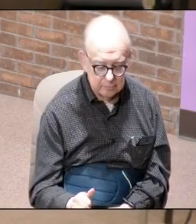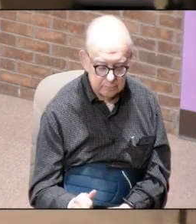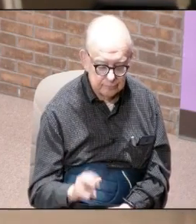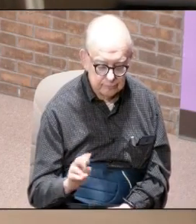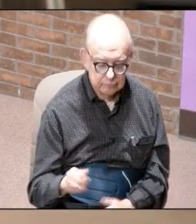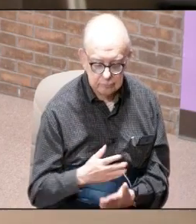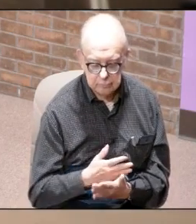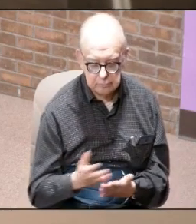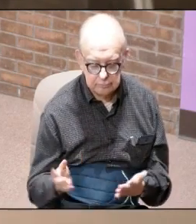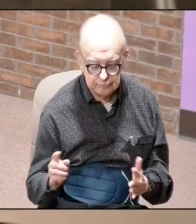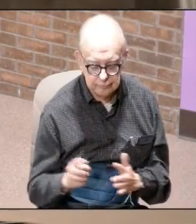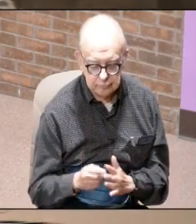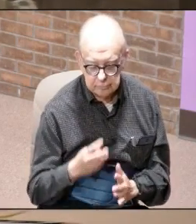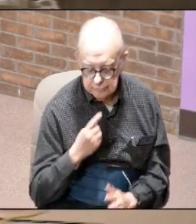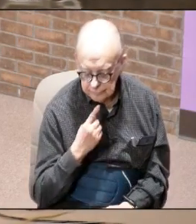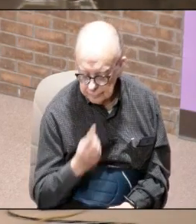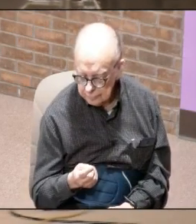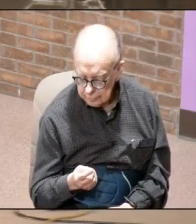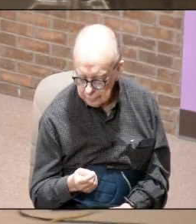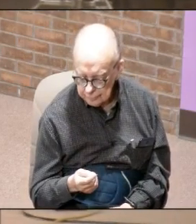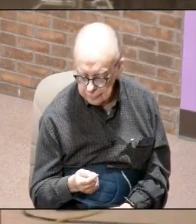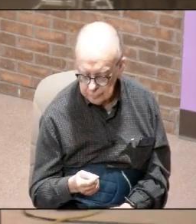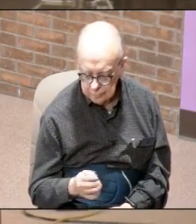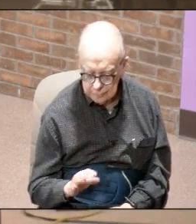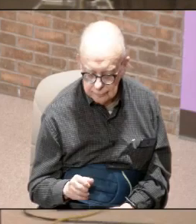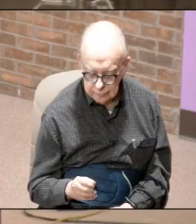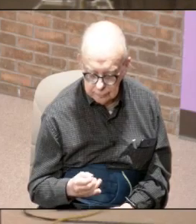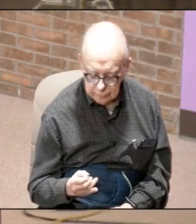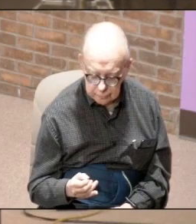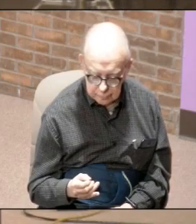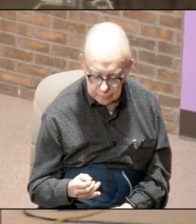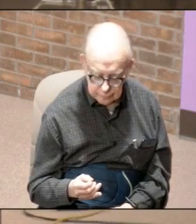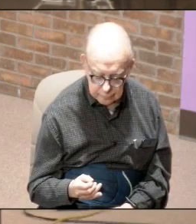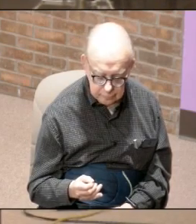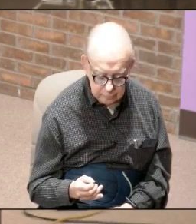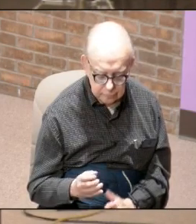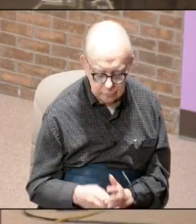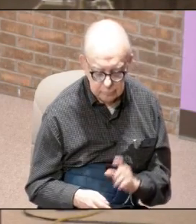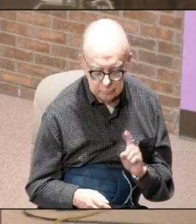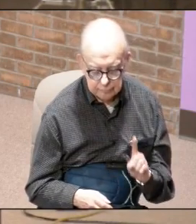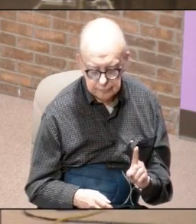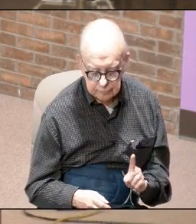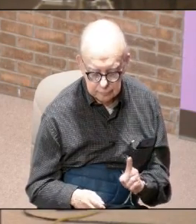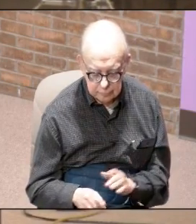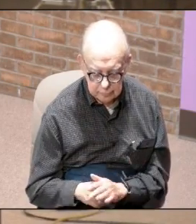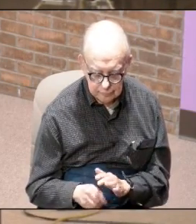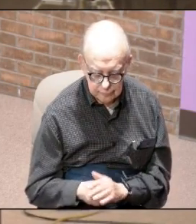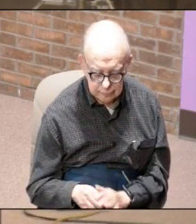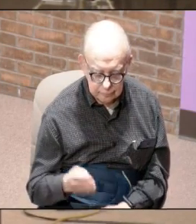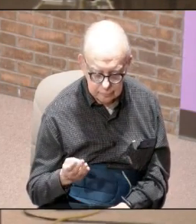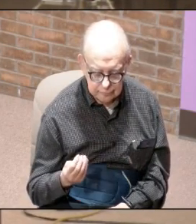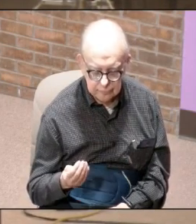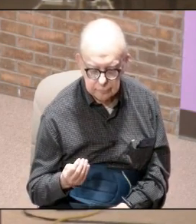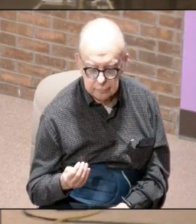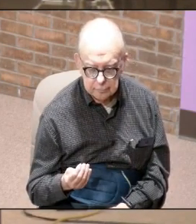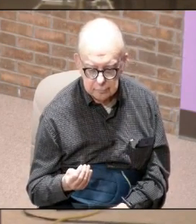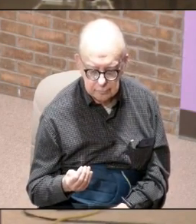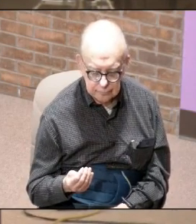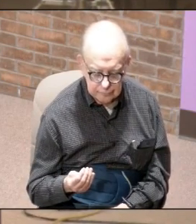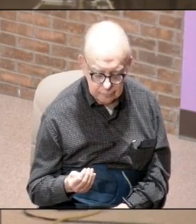second thing that he began to say in John chapter 1 in verse number 14